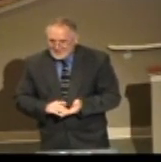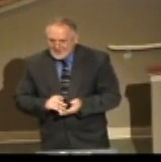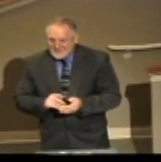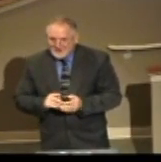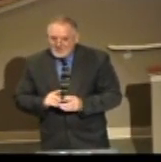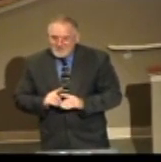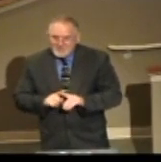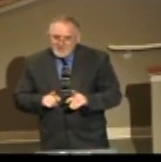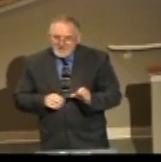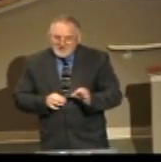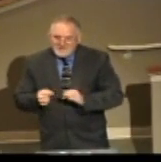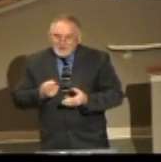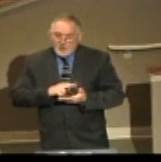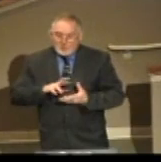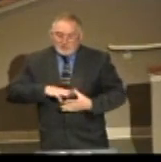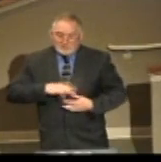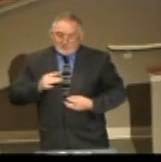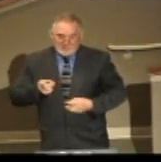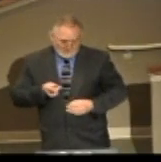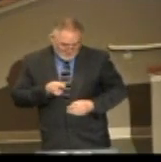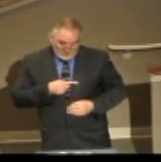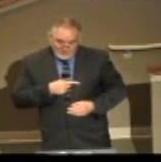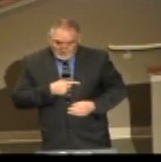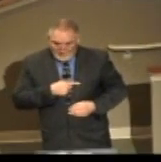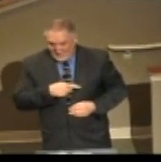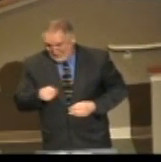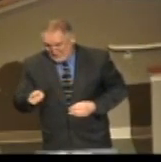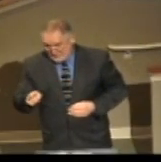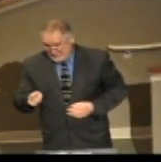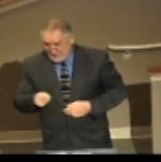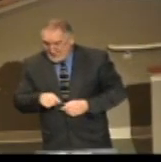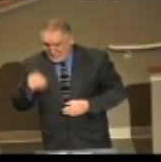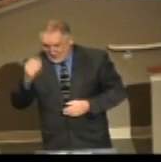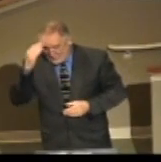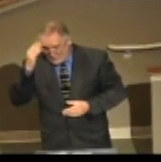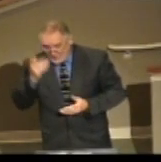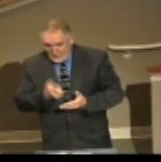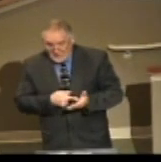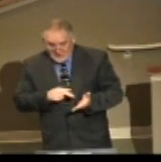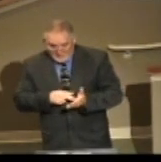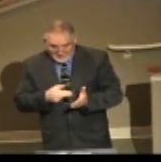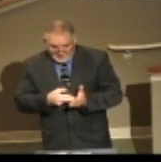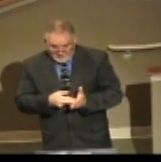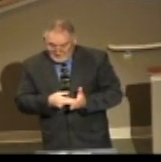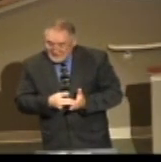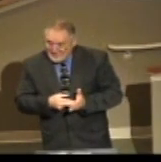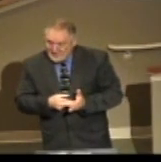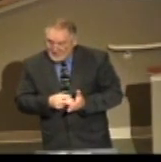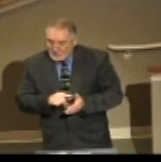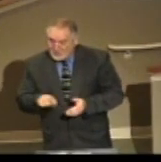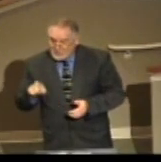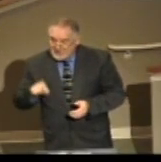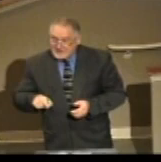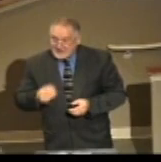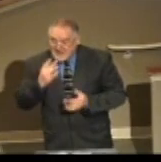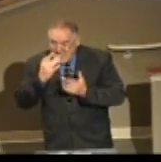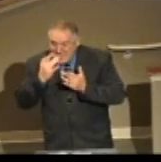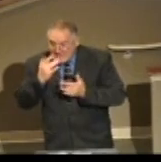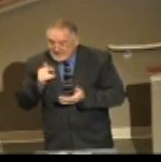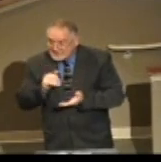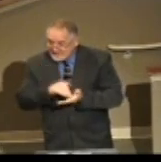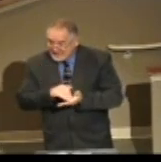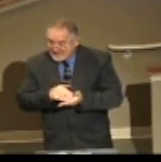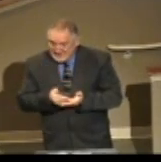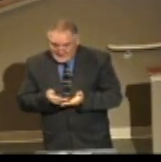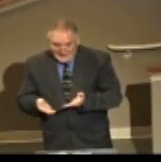Spirit spoke to your heart and you know what I'm talking about. You need to taste again some things of God before they ever start playing,